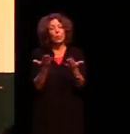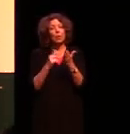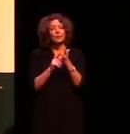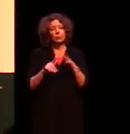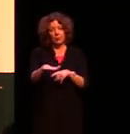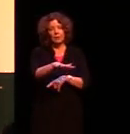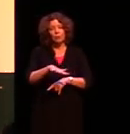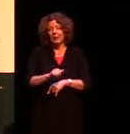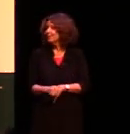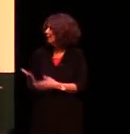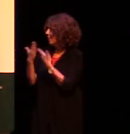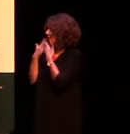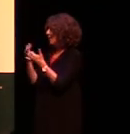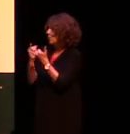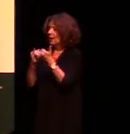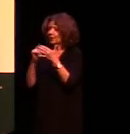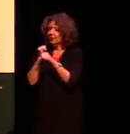country. Thank you, Uncle Greg.